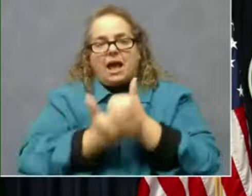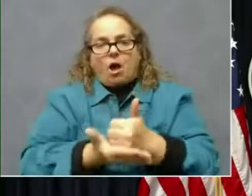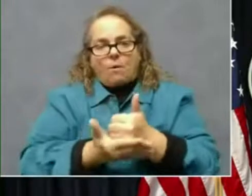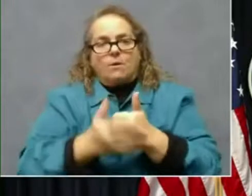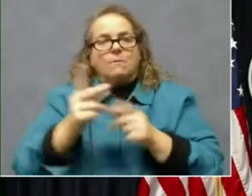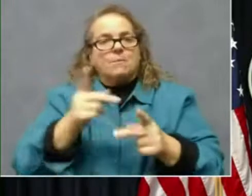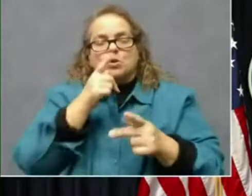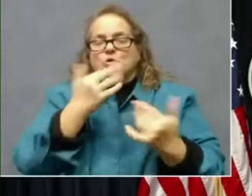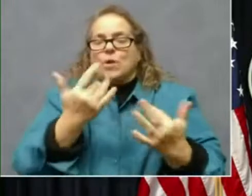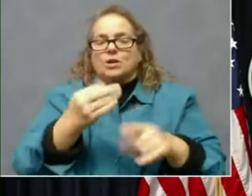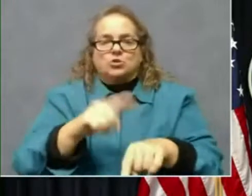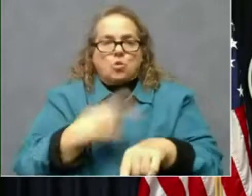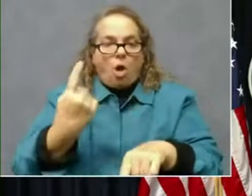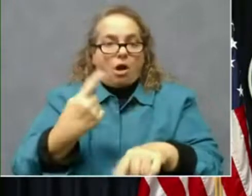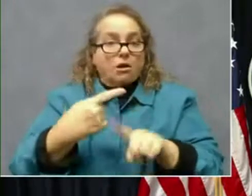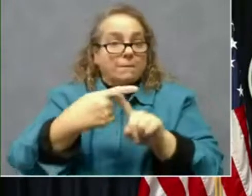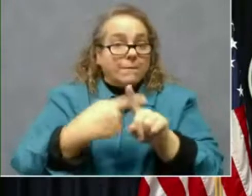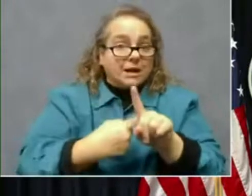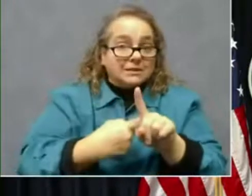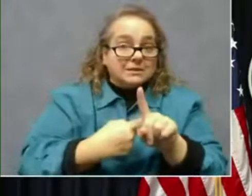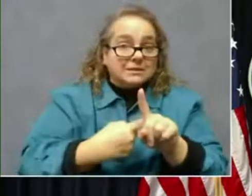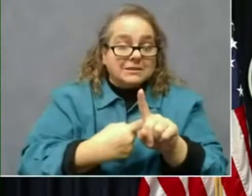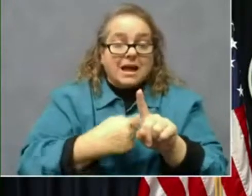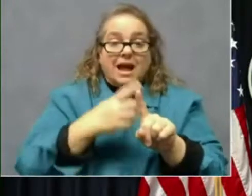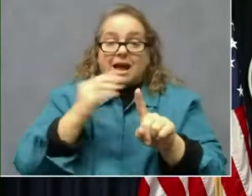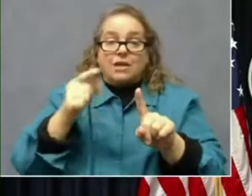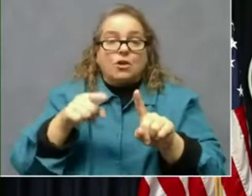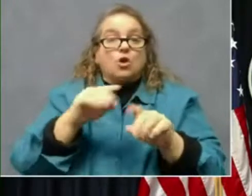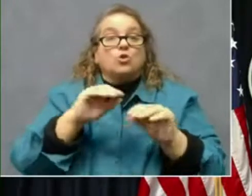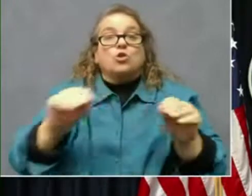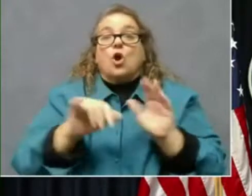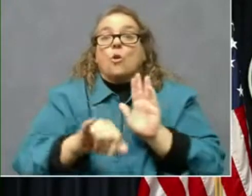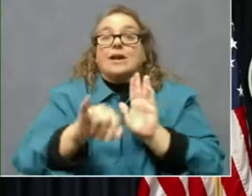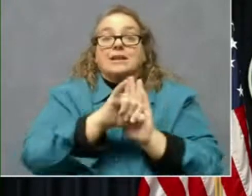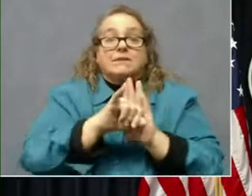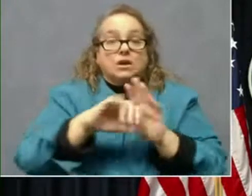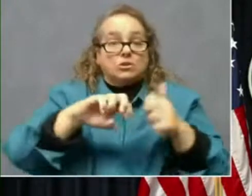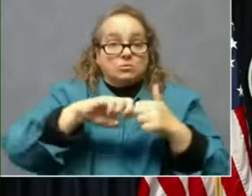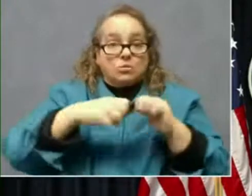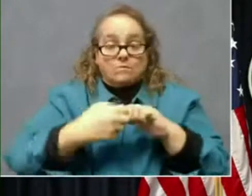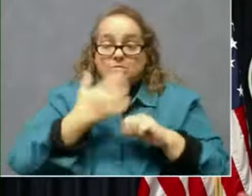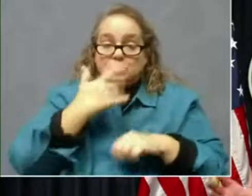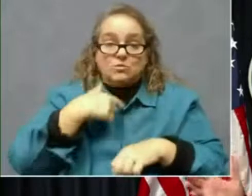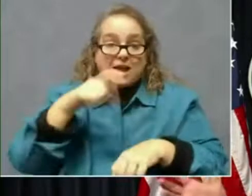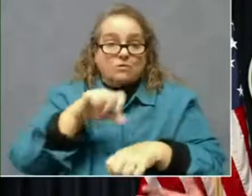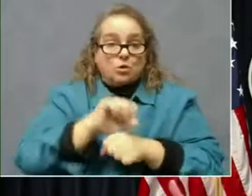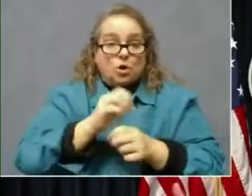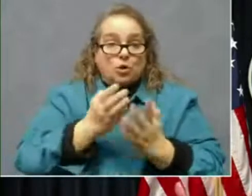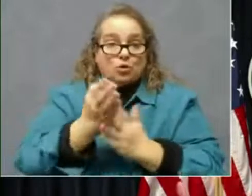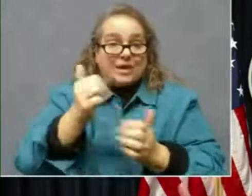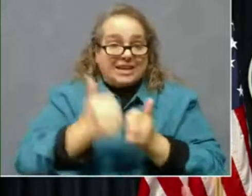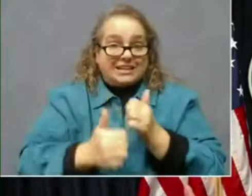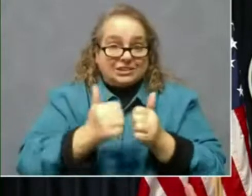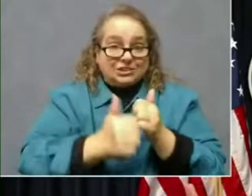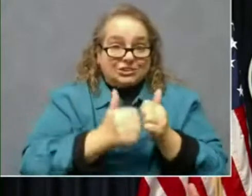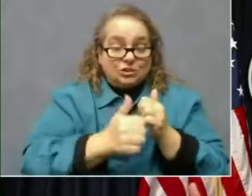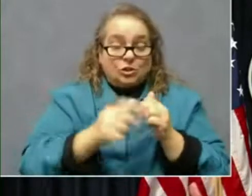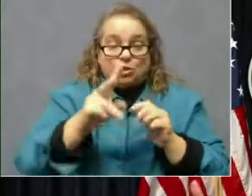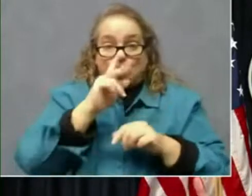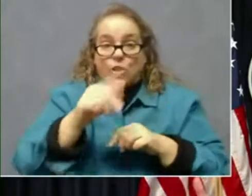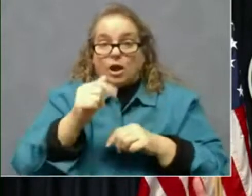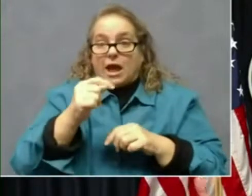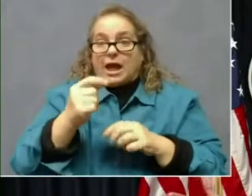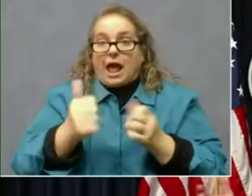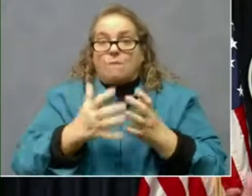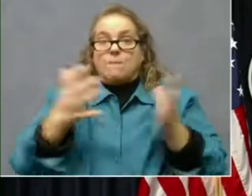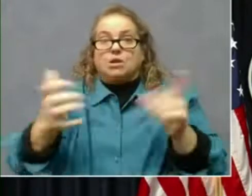and there are no, um, identification problems because we have to work through each and every one of those. When you look at the amount of fraud that's